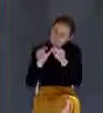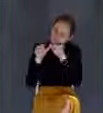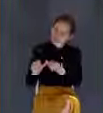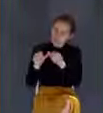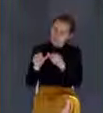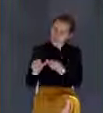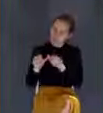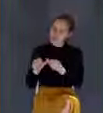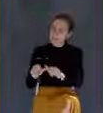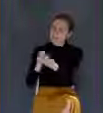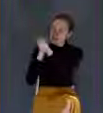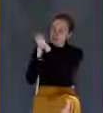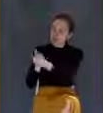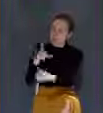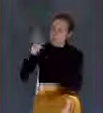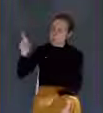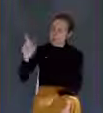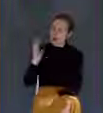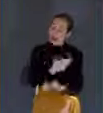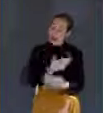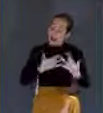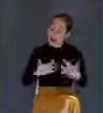with the doors of our heart open, ready.